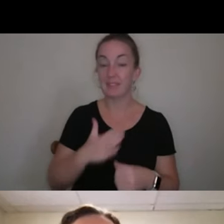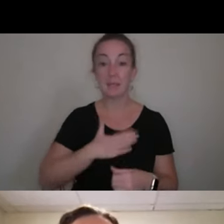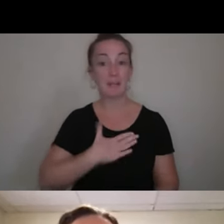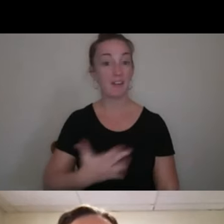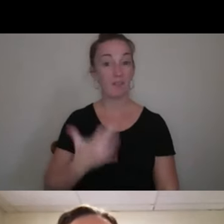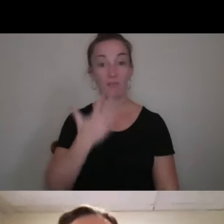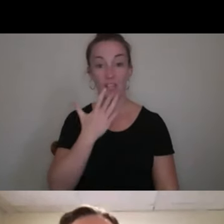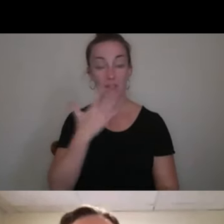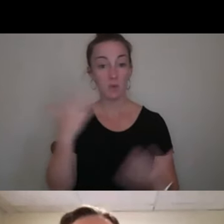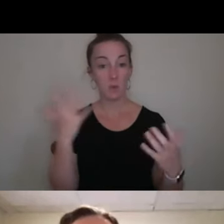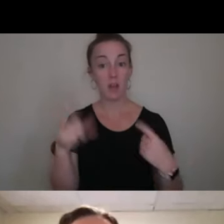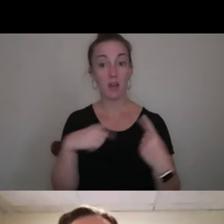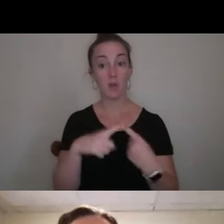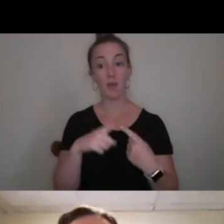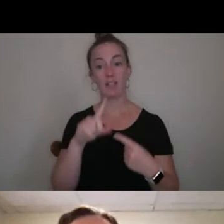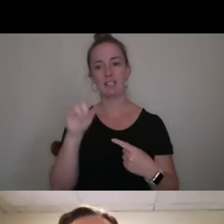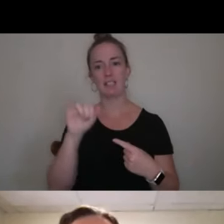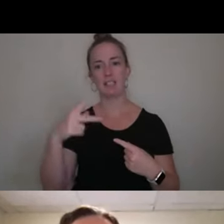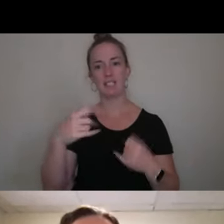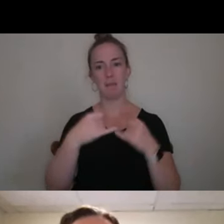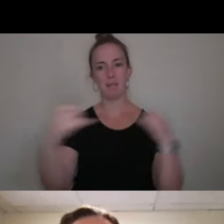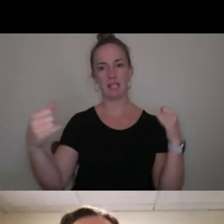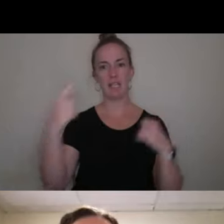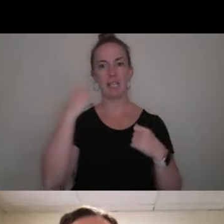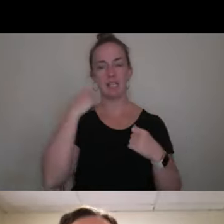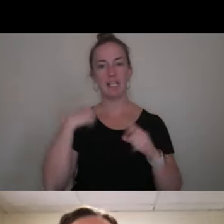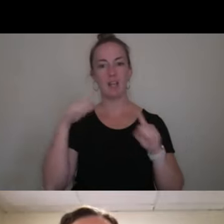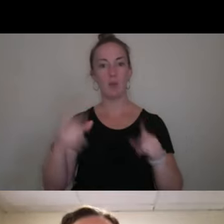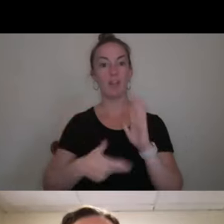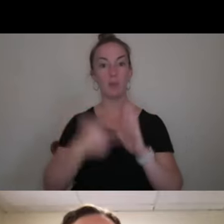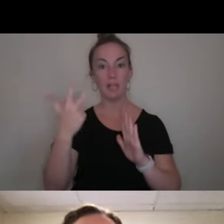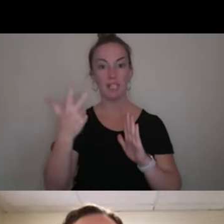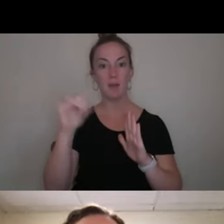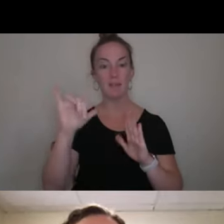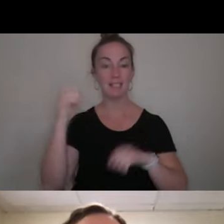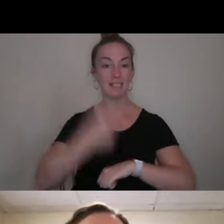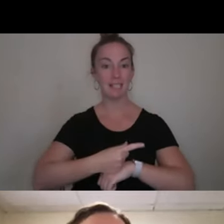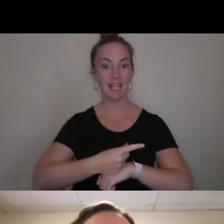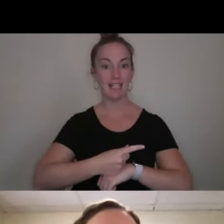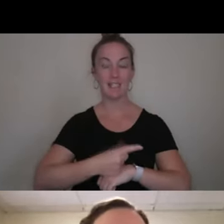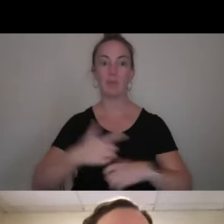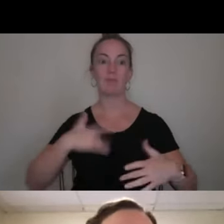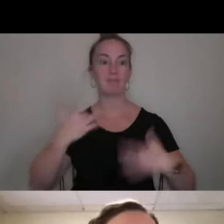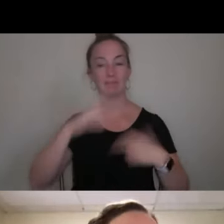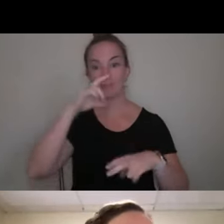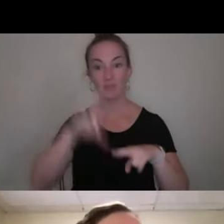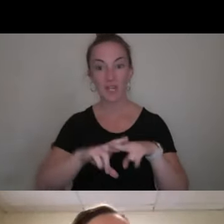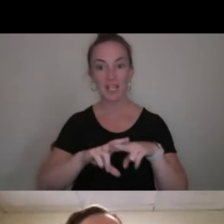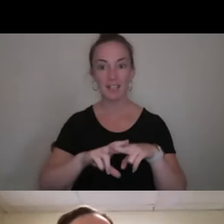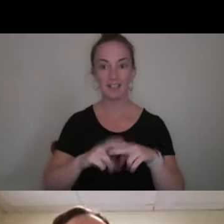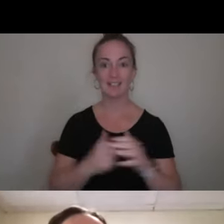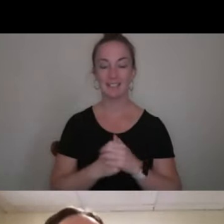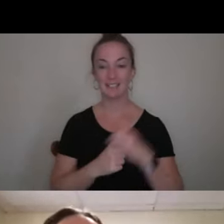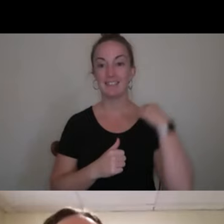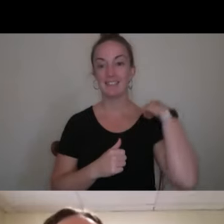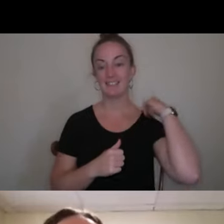was when we had zip lining. I think I went thrice that day. Oh, it was so much fun. It's like all